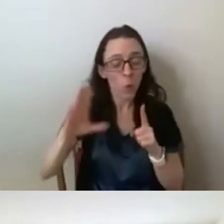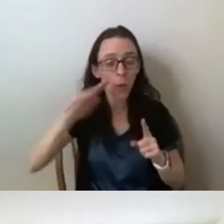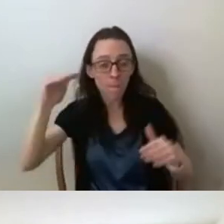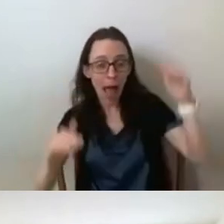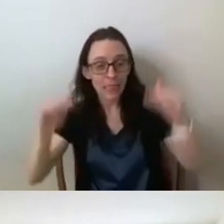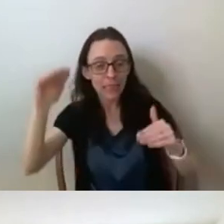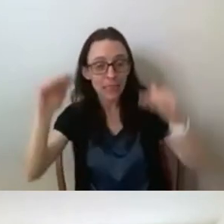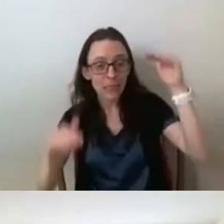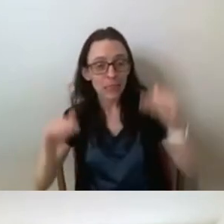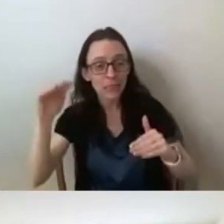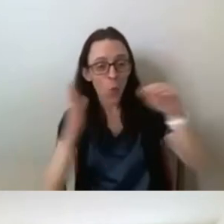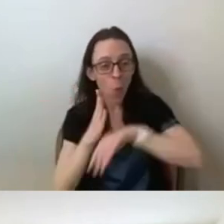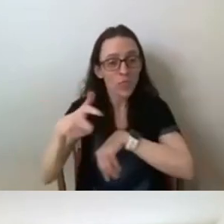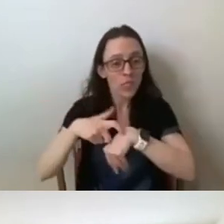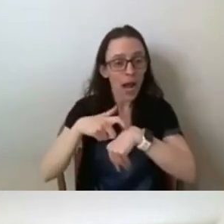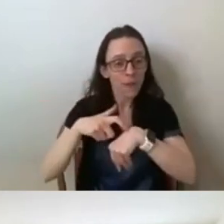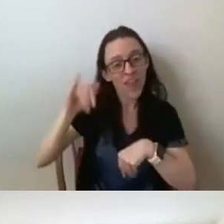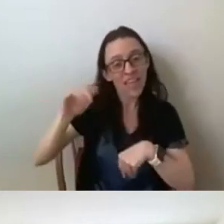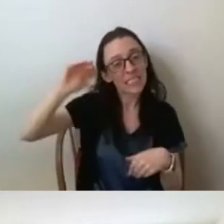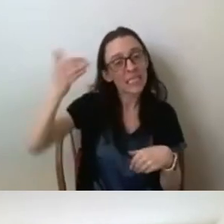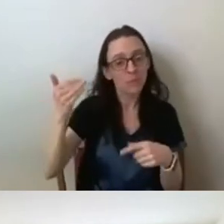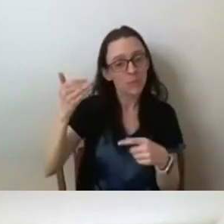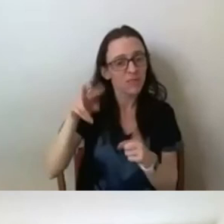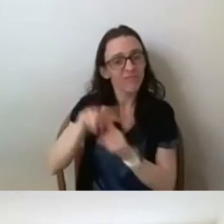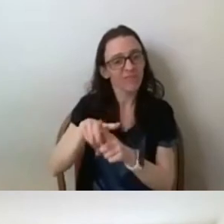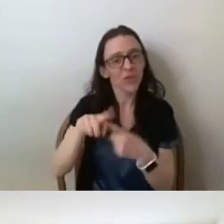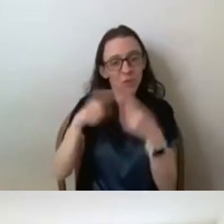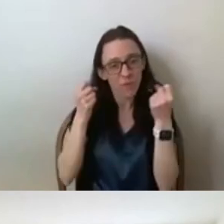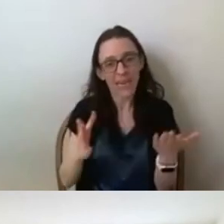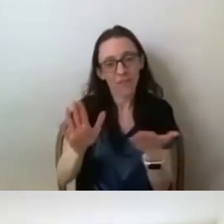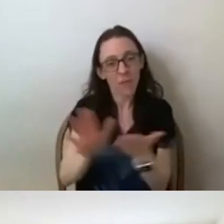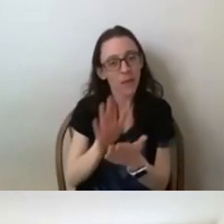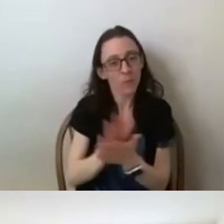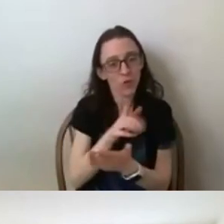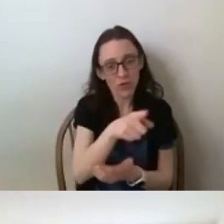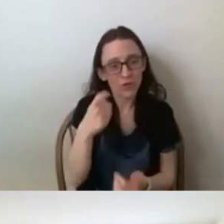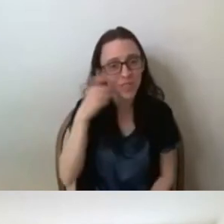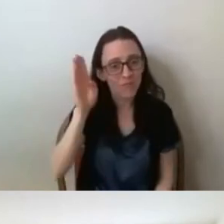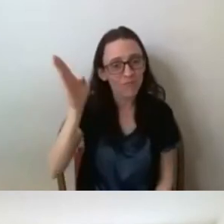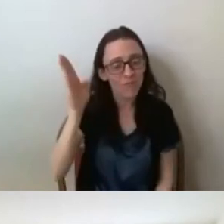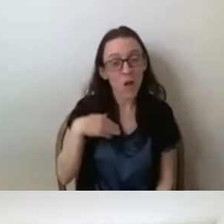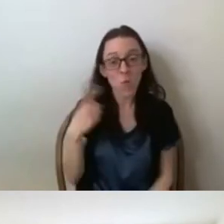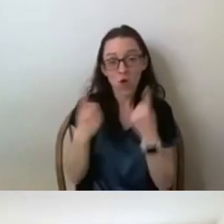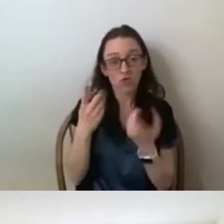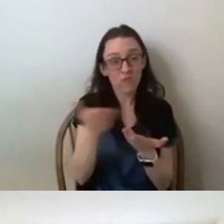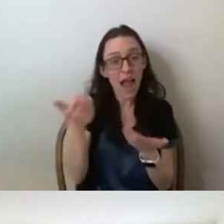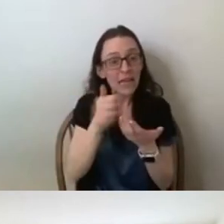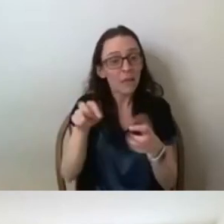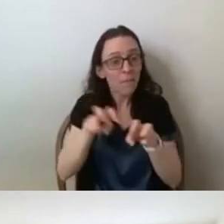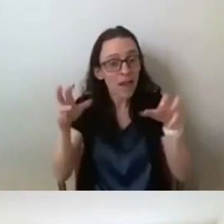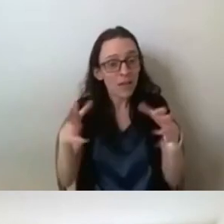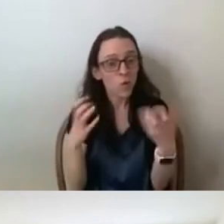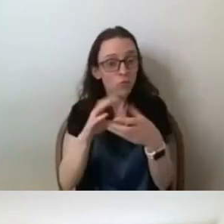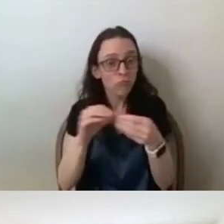time. And this seems relevant to many of the papers that we just heard. And I wonder if any of our panelists have thoughts about that question.